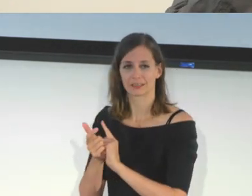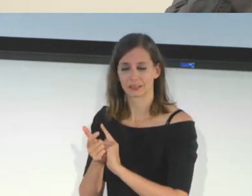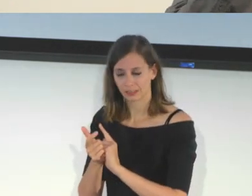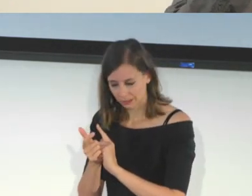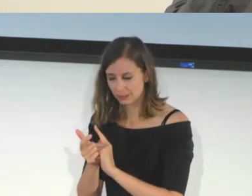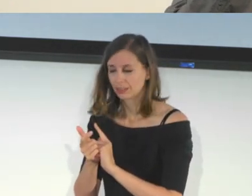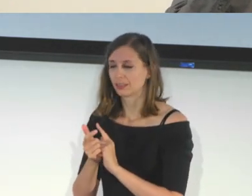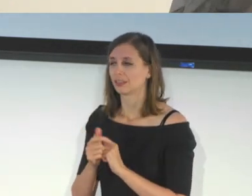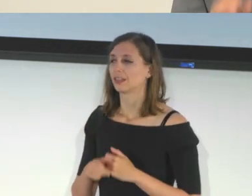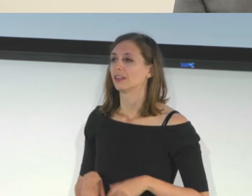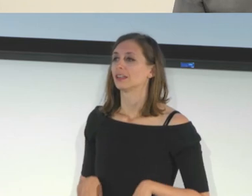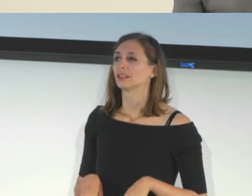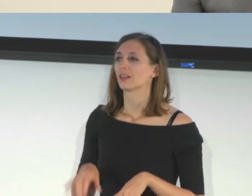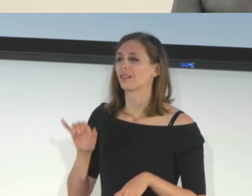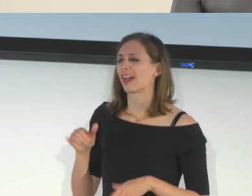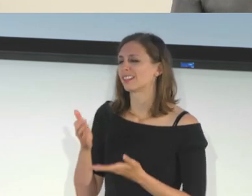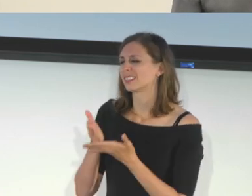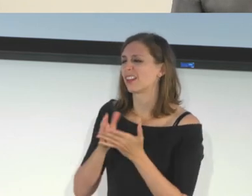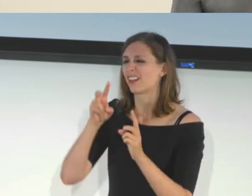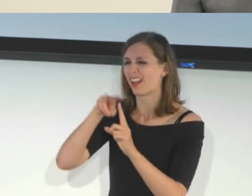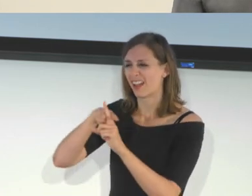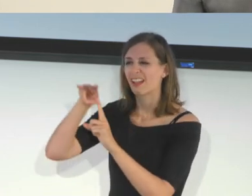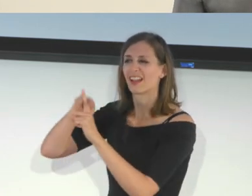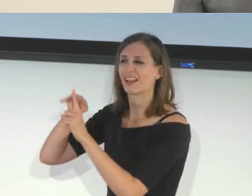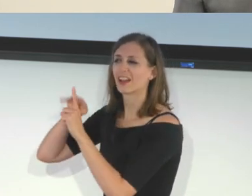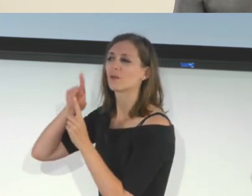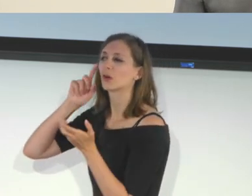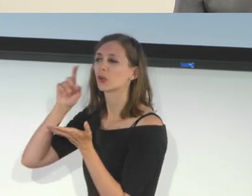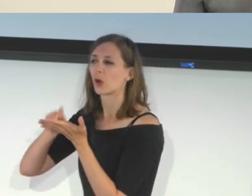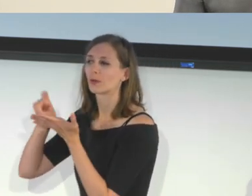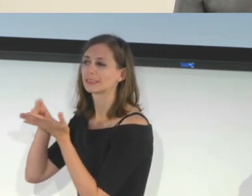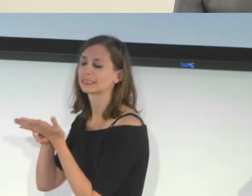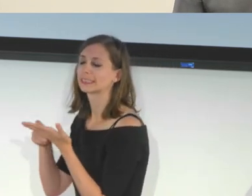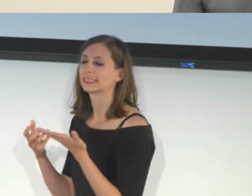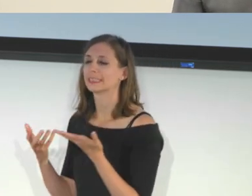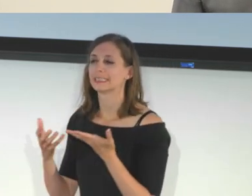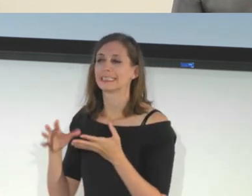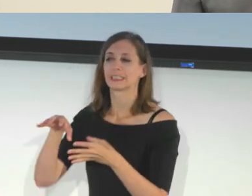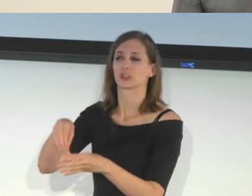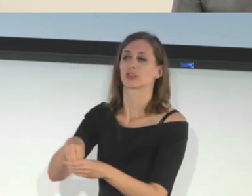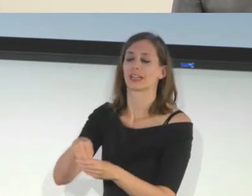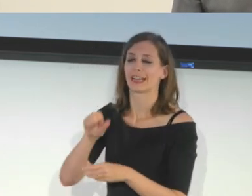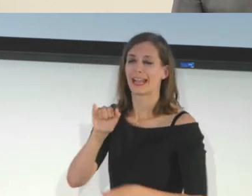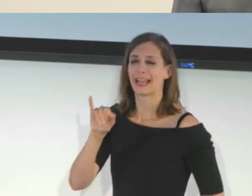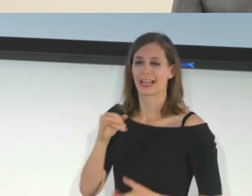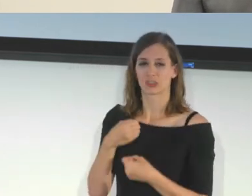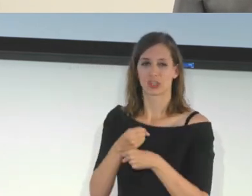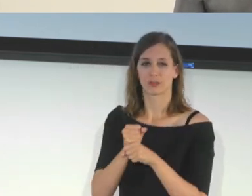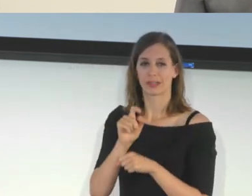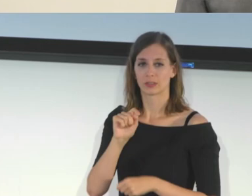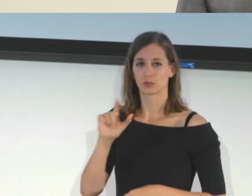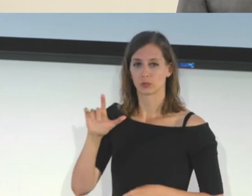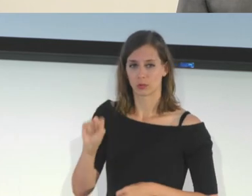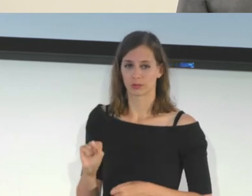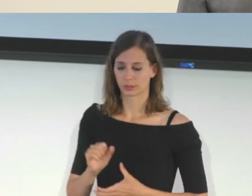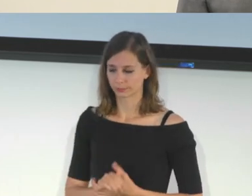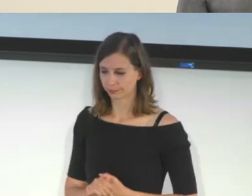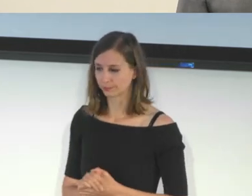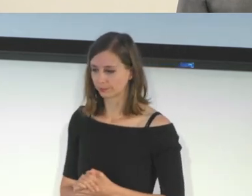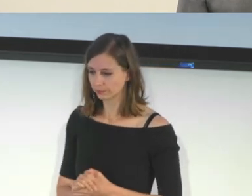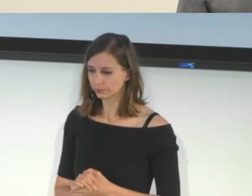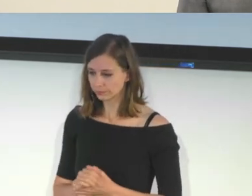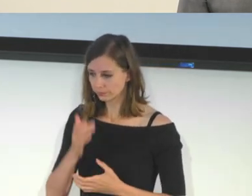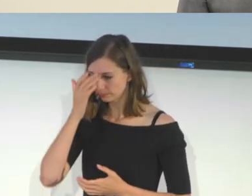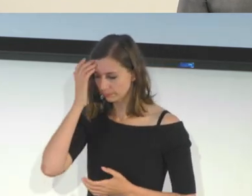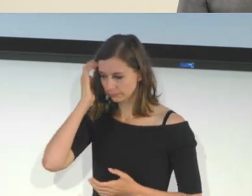and some of the things that we're seeing integrating AI-generated tools. So maybe I'm visiting, you wanted to visit San Francisco,